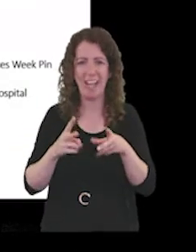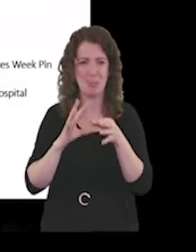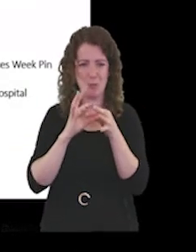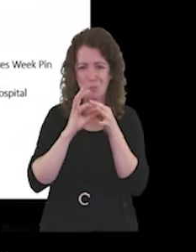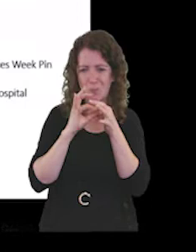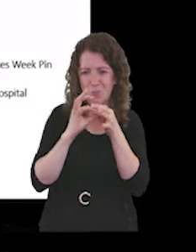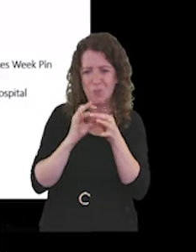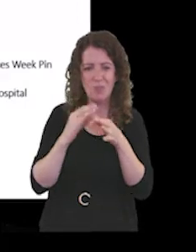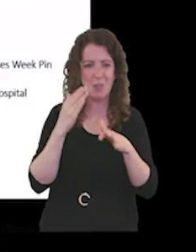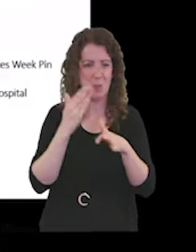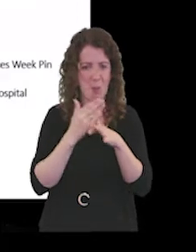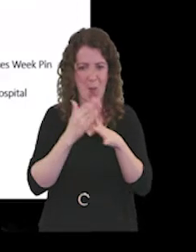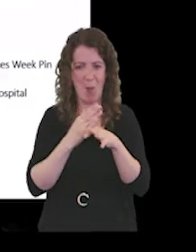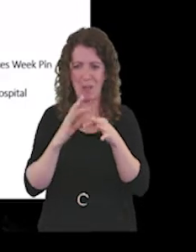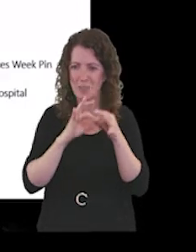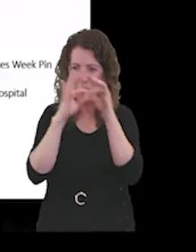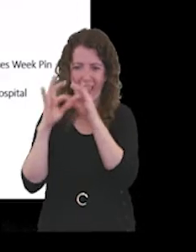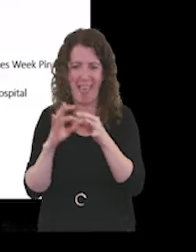services nationally.